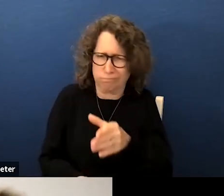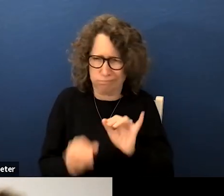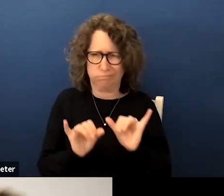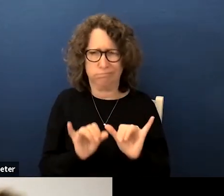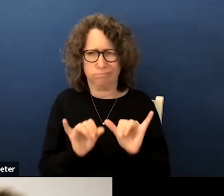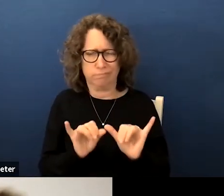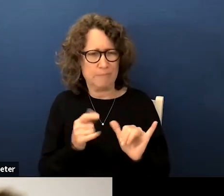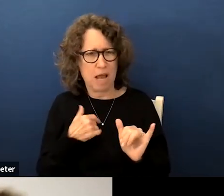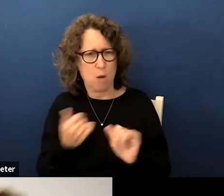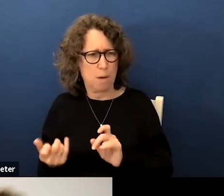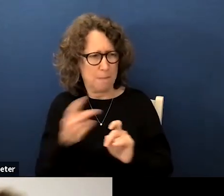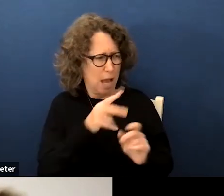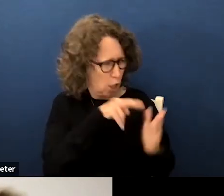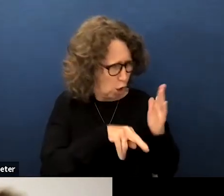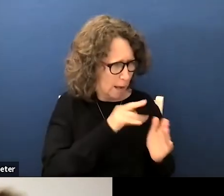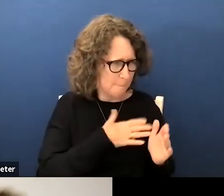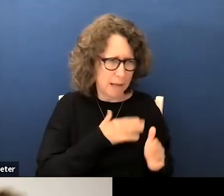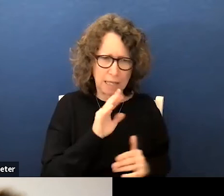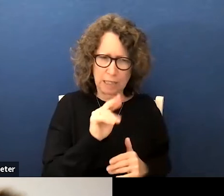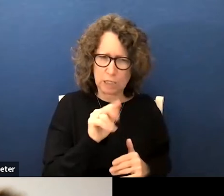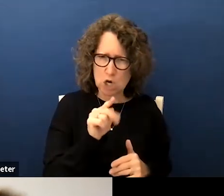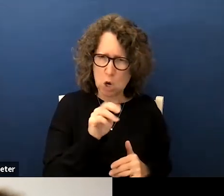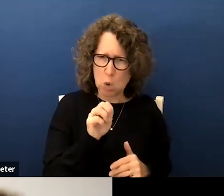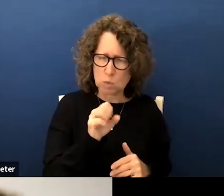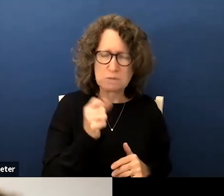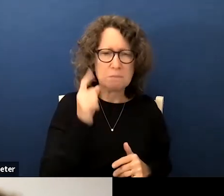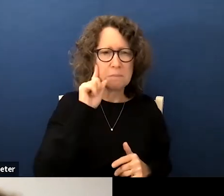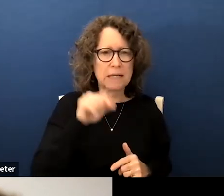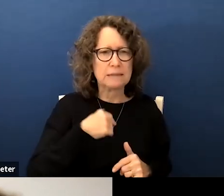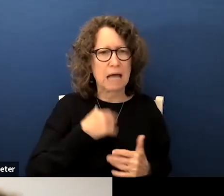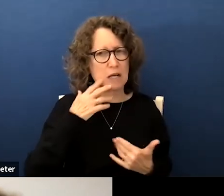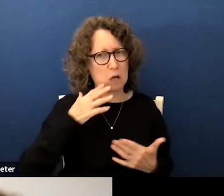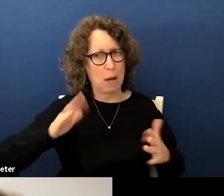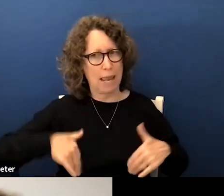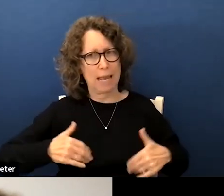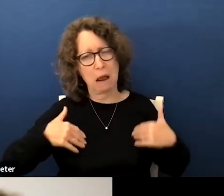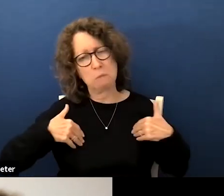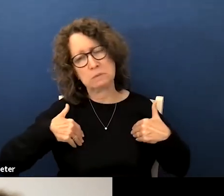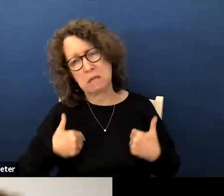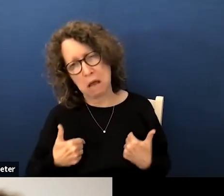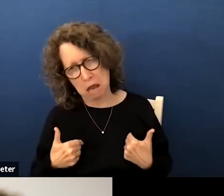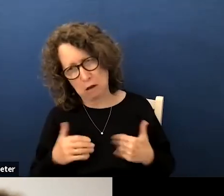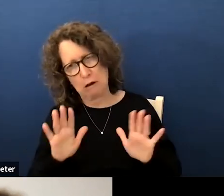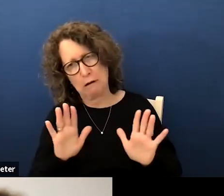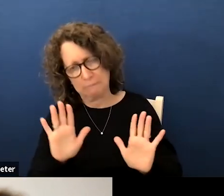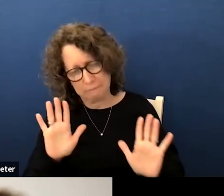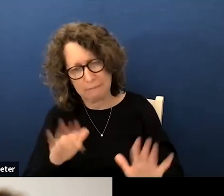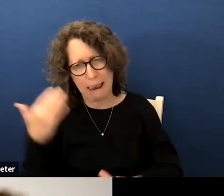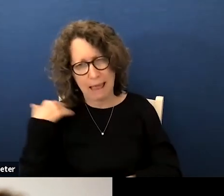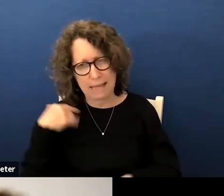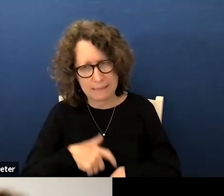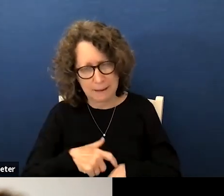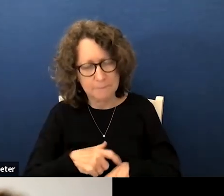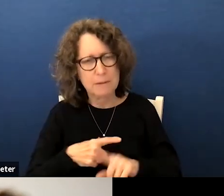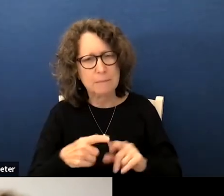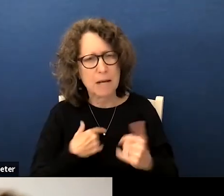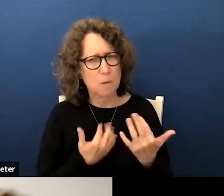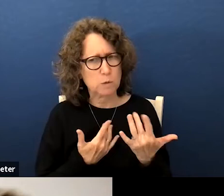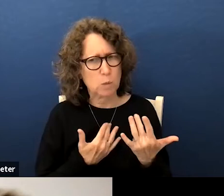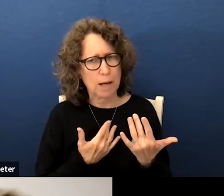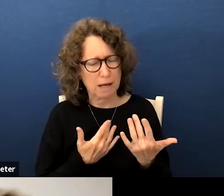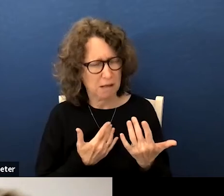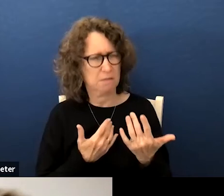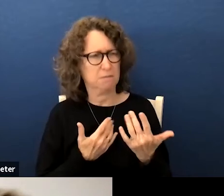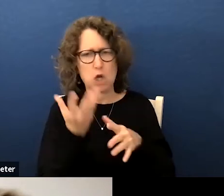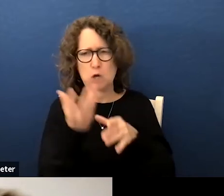i went back and looked at my notes because i know it was late i was tired and i was waiting for that